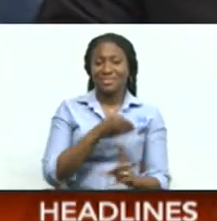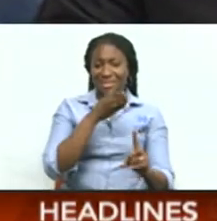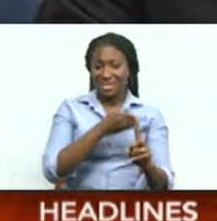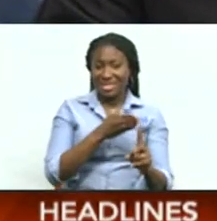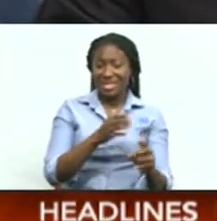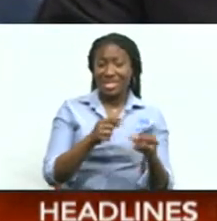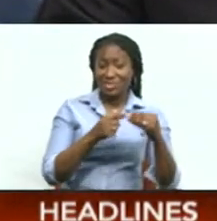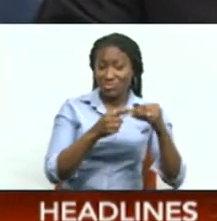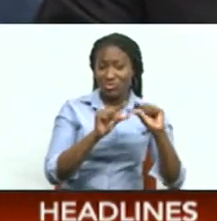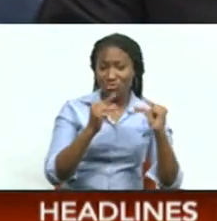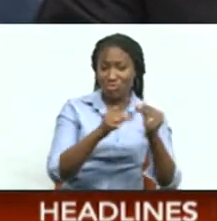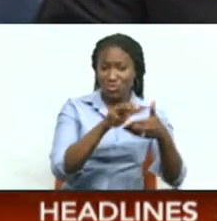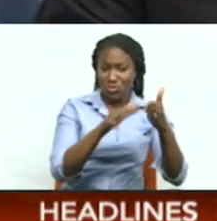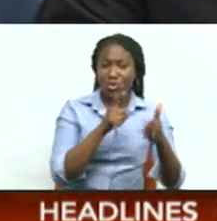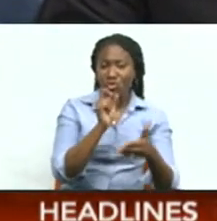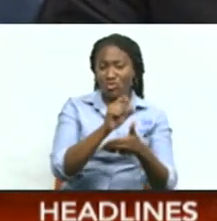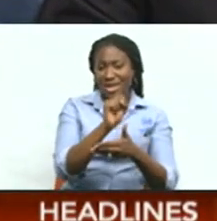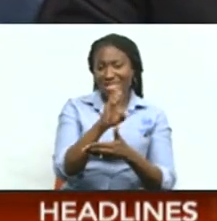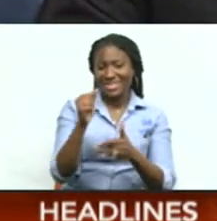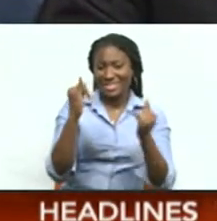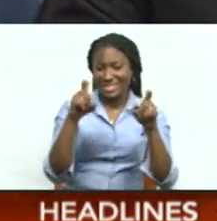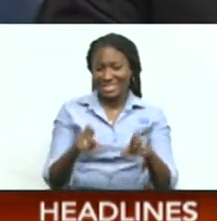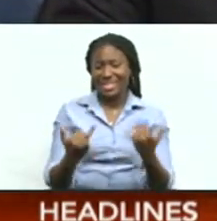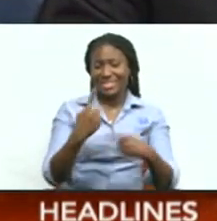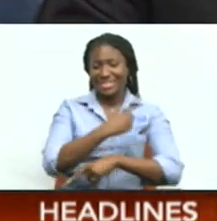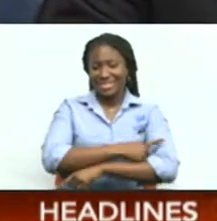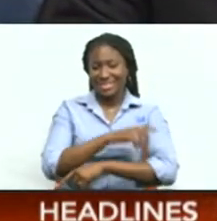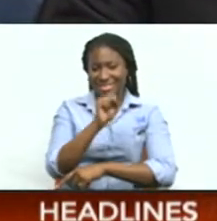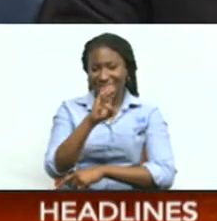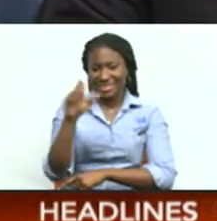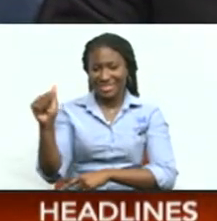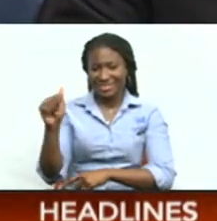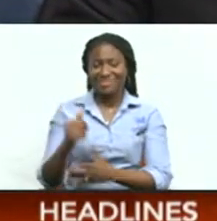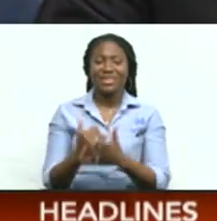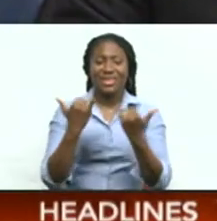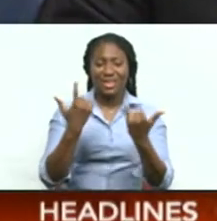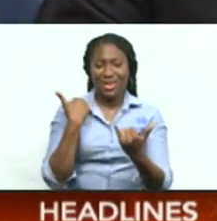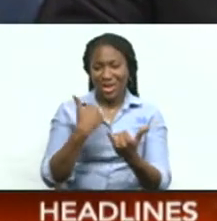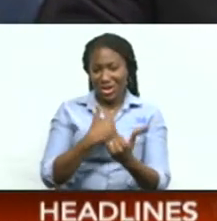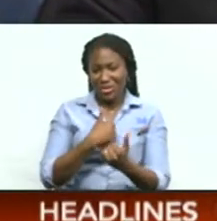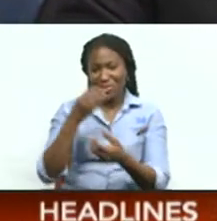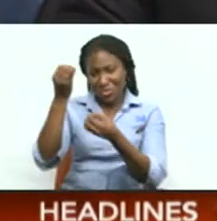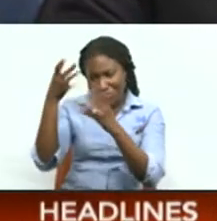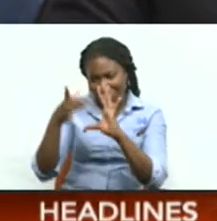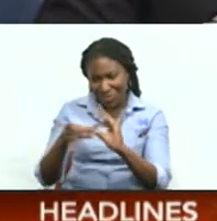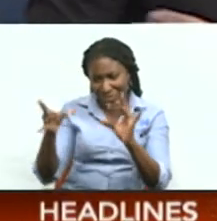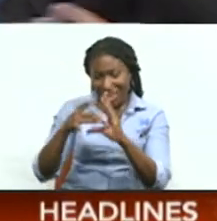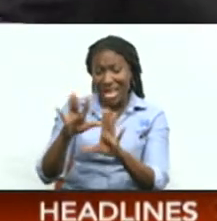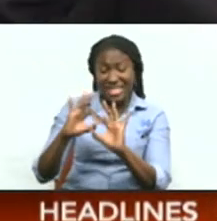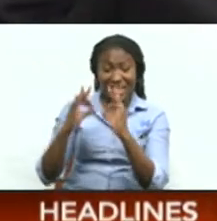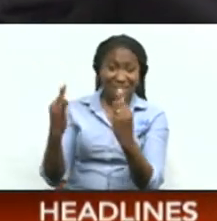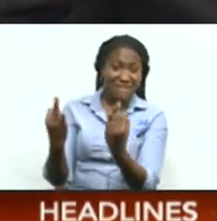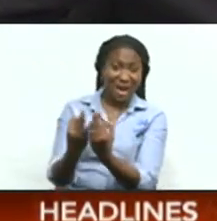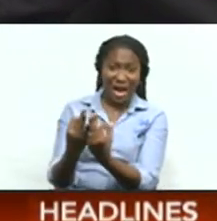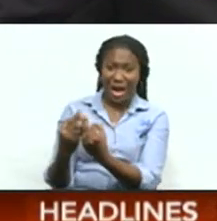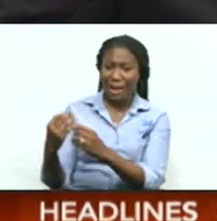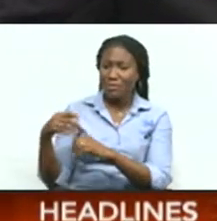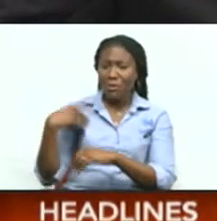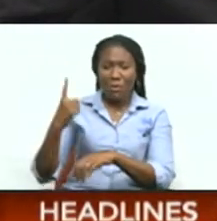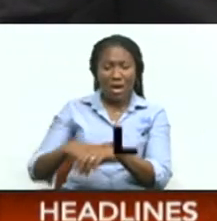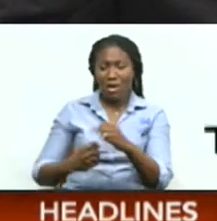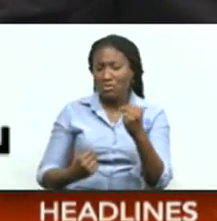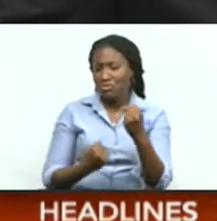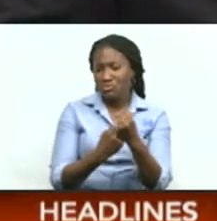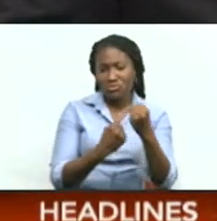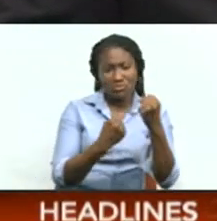pool of students who wrote this year's secondary entrance examination. And as Jesse Ramdeu tells us, his family has always been the wind in his sails